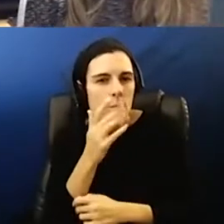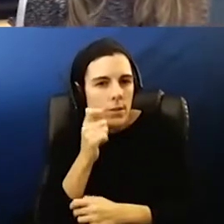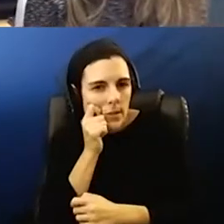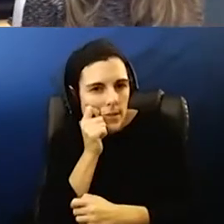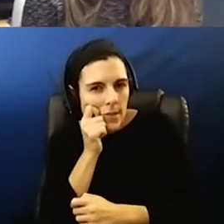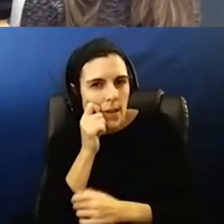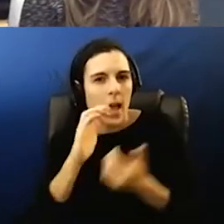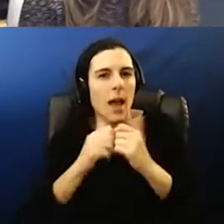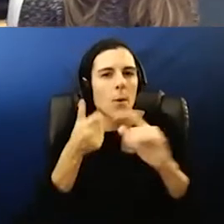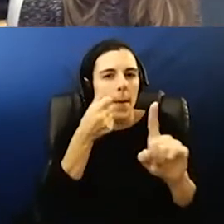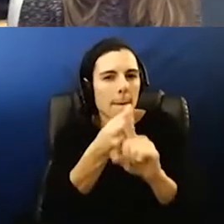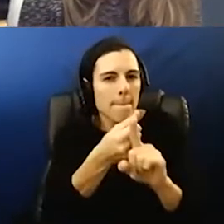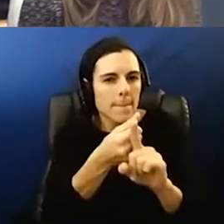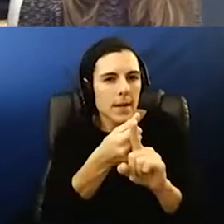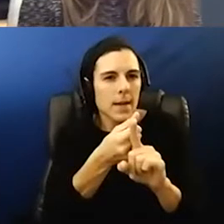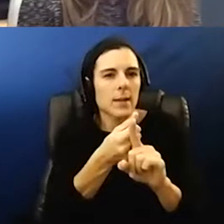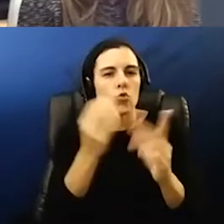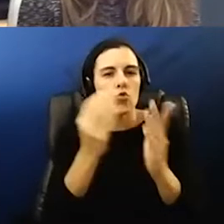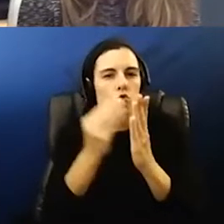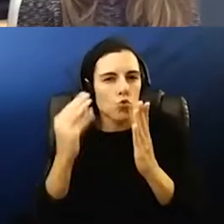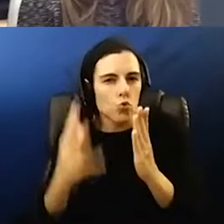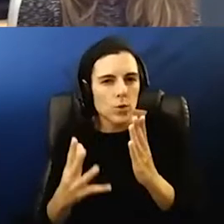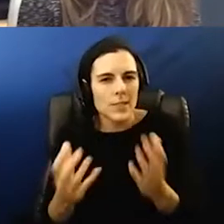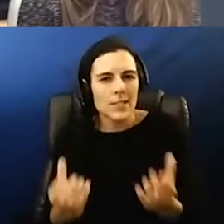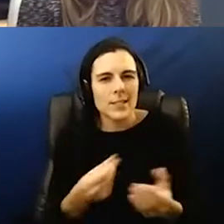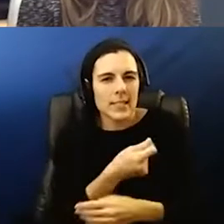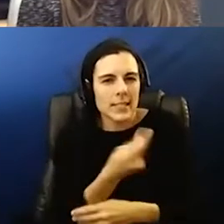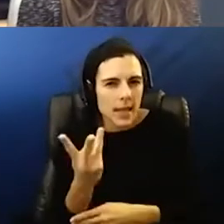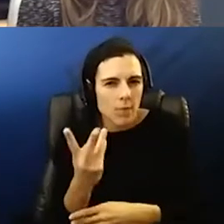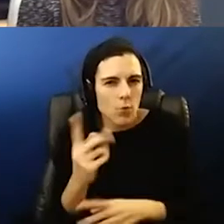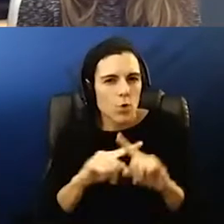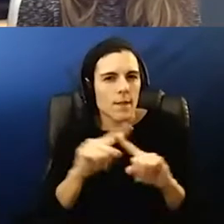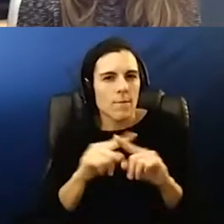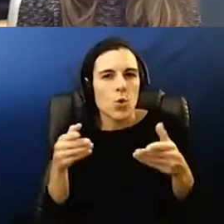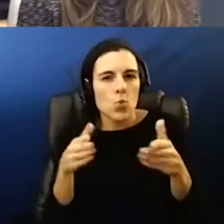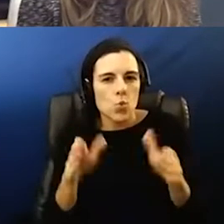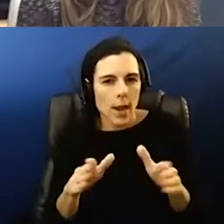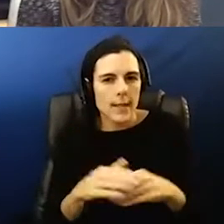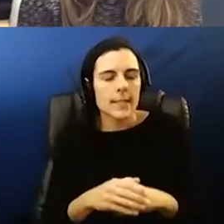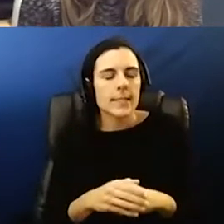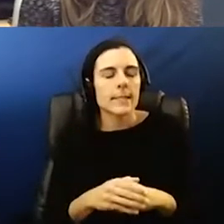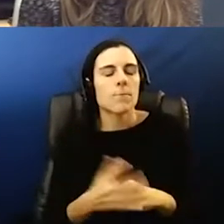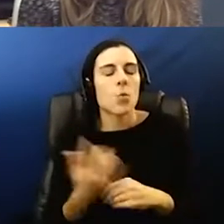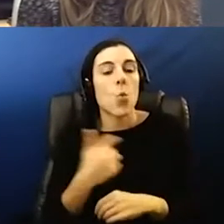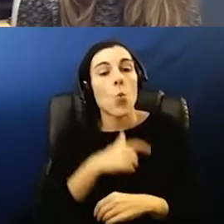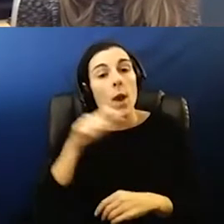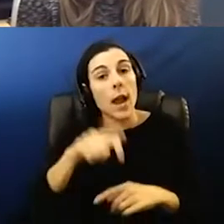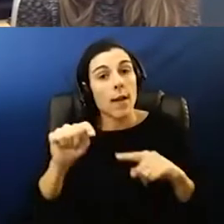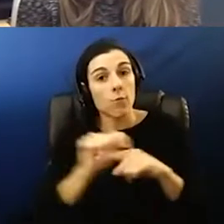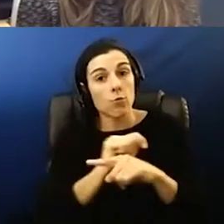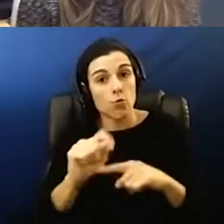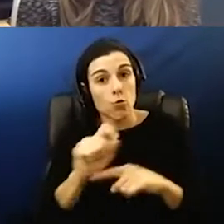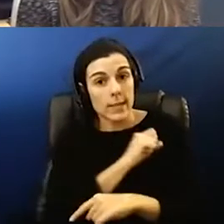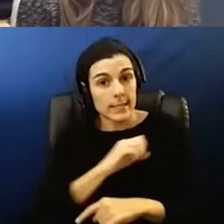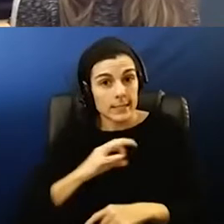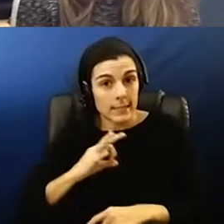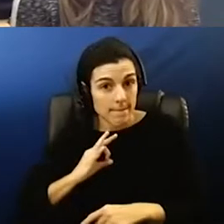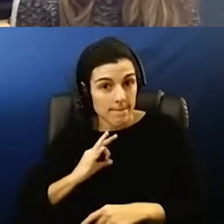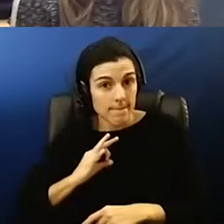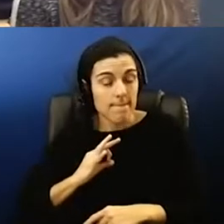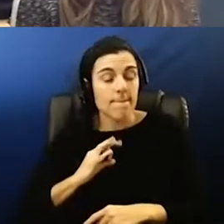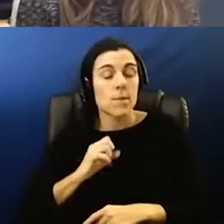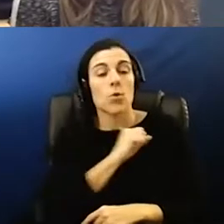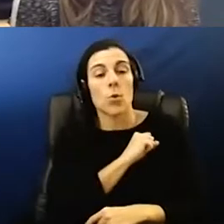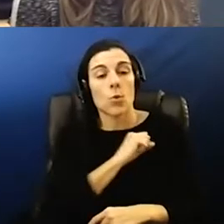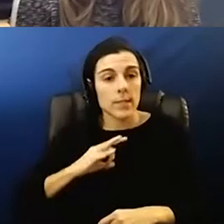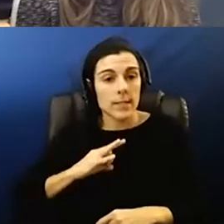students and and how it impacts it in so many ways and the idea behind this is that we have to train our staff too so that our staff